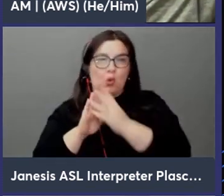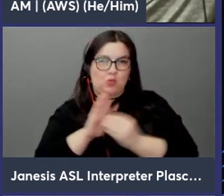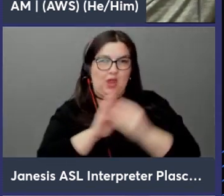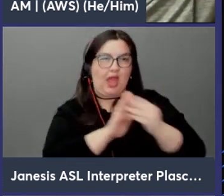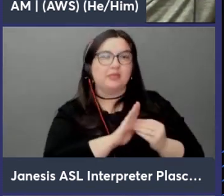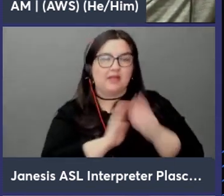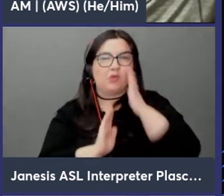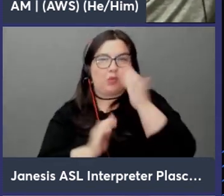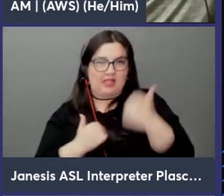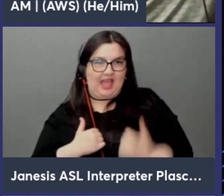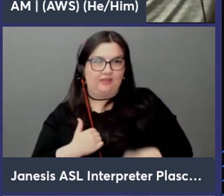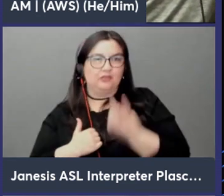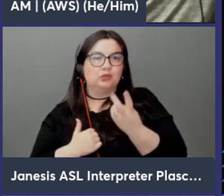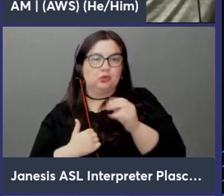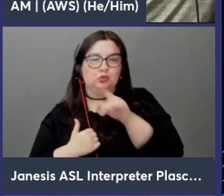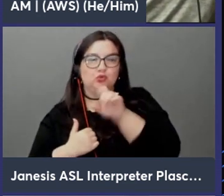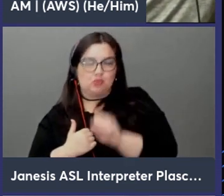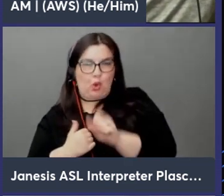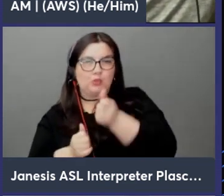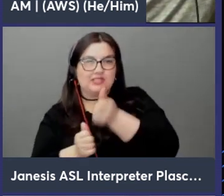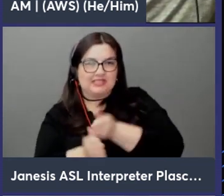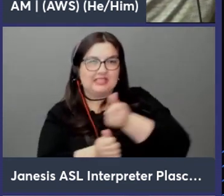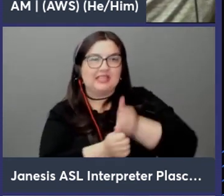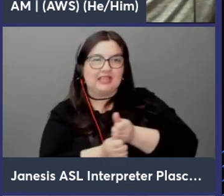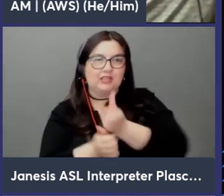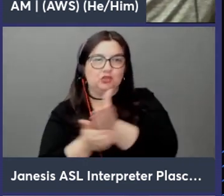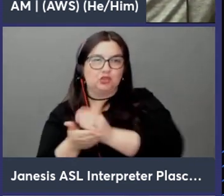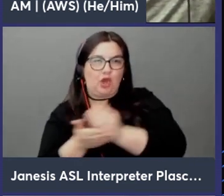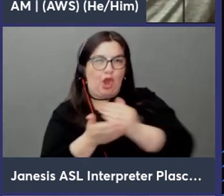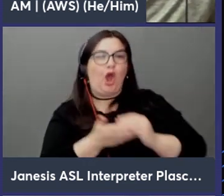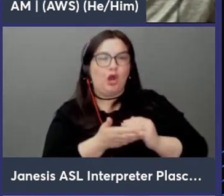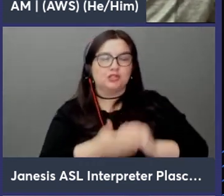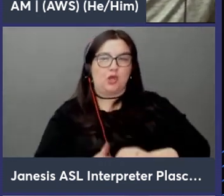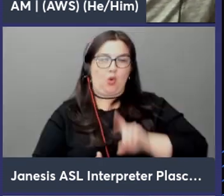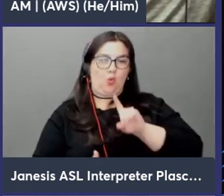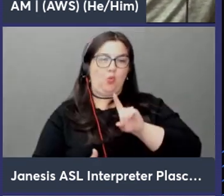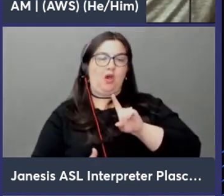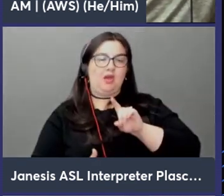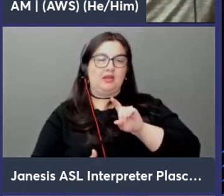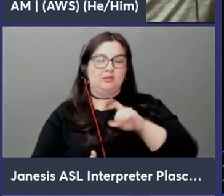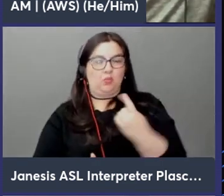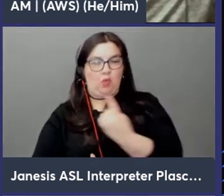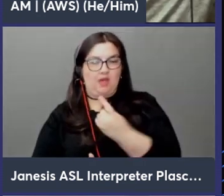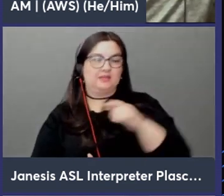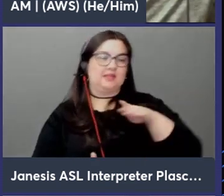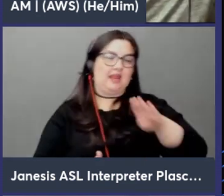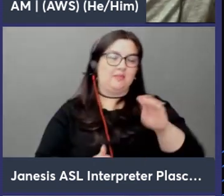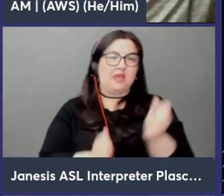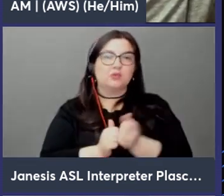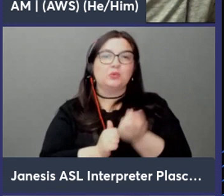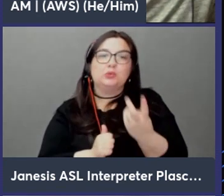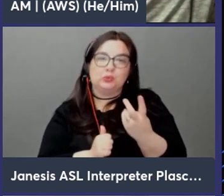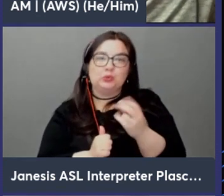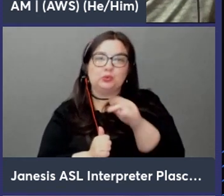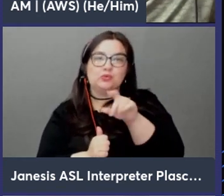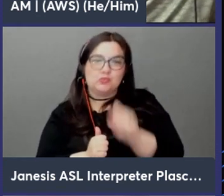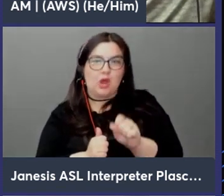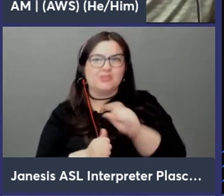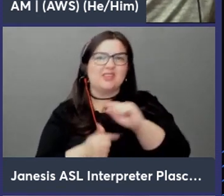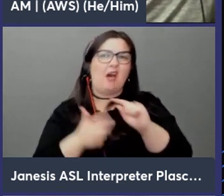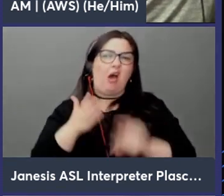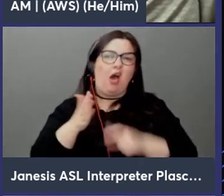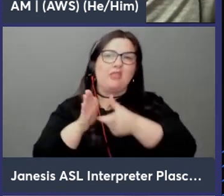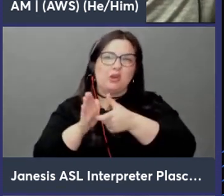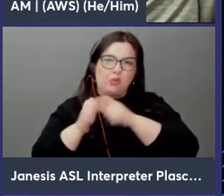have two nodes uh in each shard uh essentially a database with two nodes one primary and one replica and then a whole bunch of other parameters you know